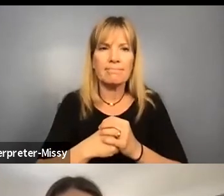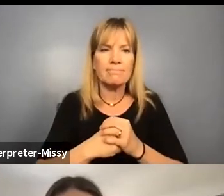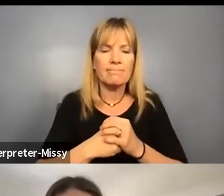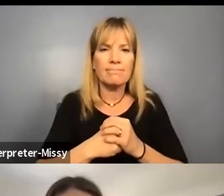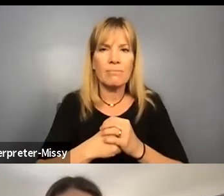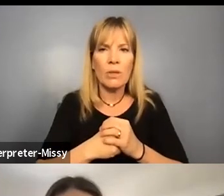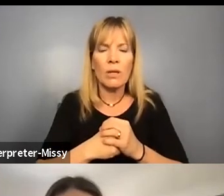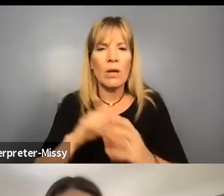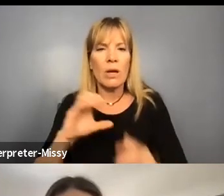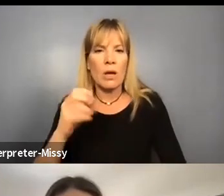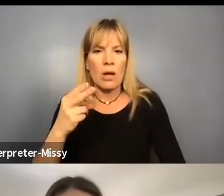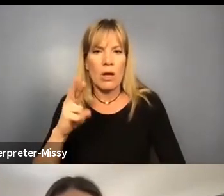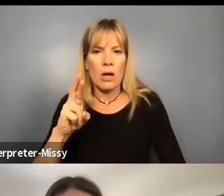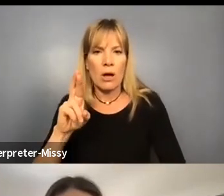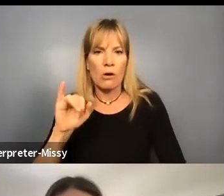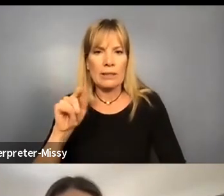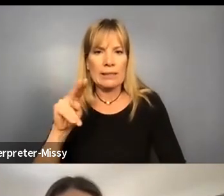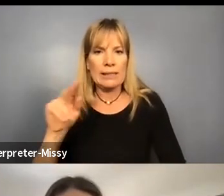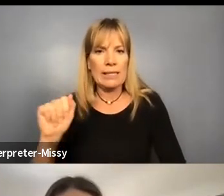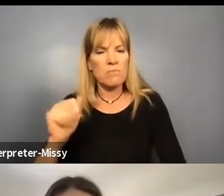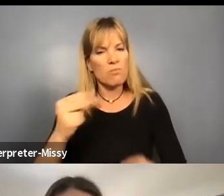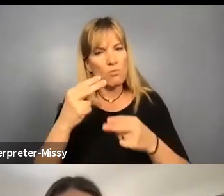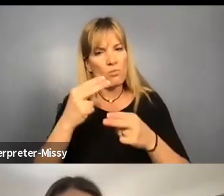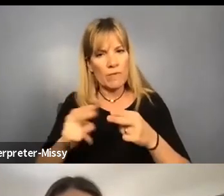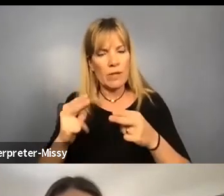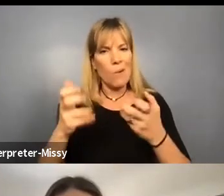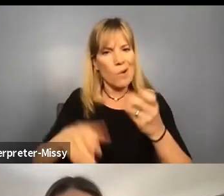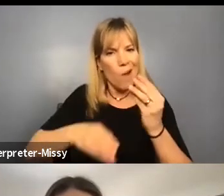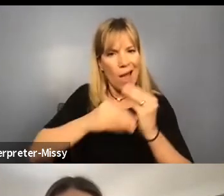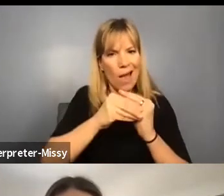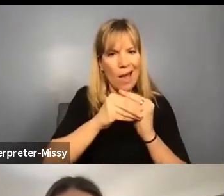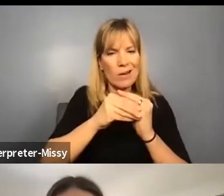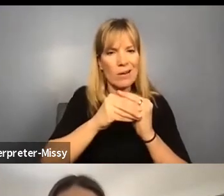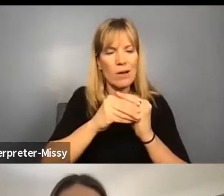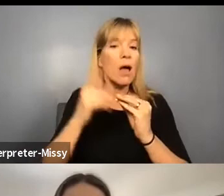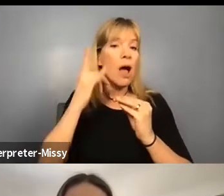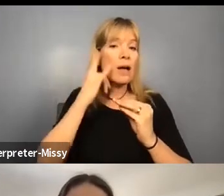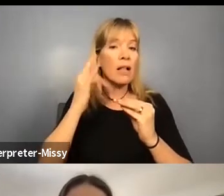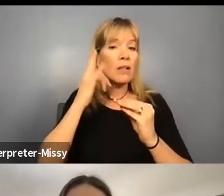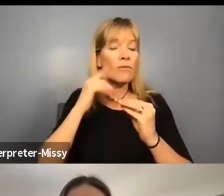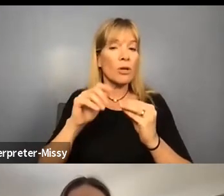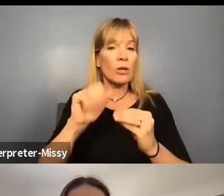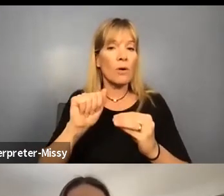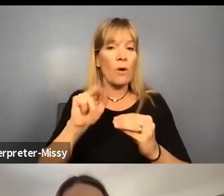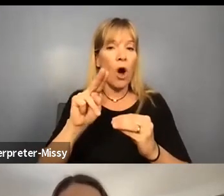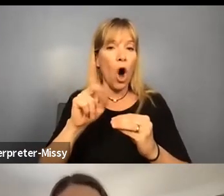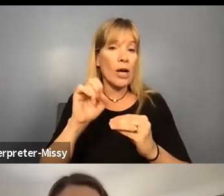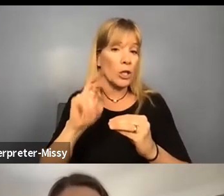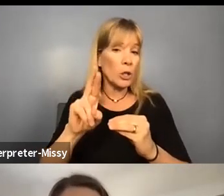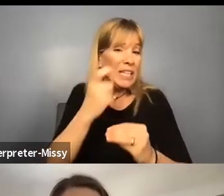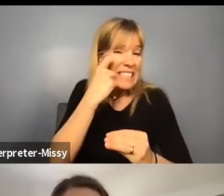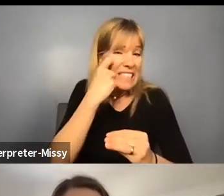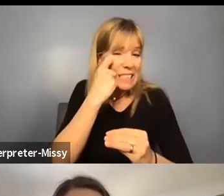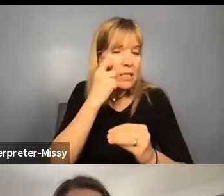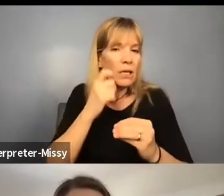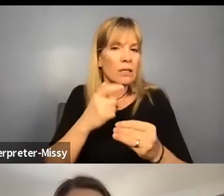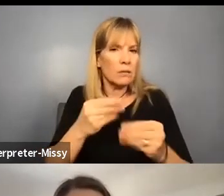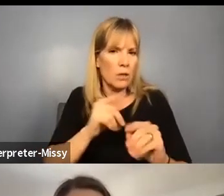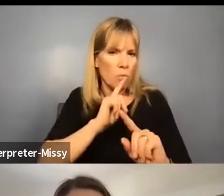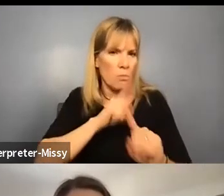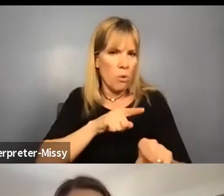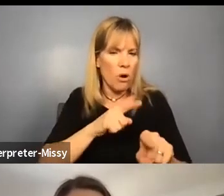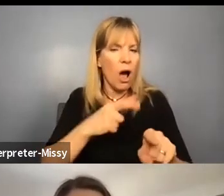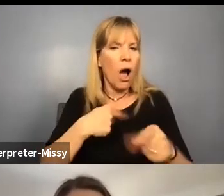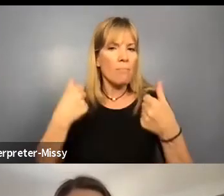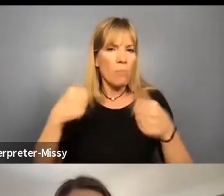This is Christine. I just briefly want to add that the California auditor just did a report and I had